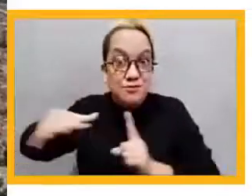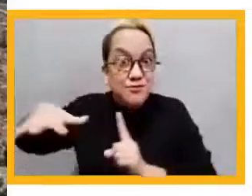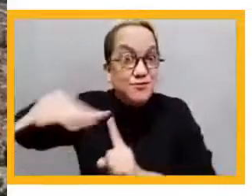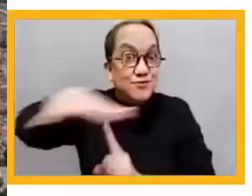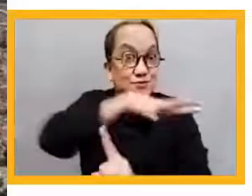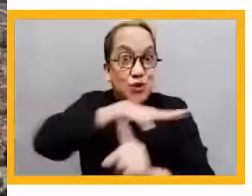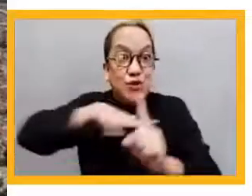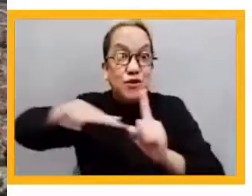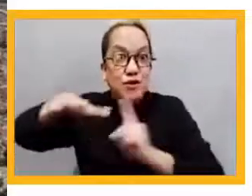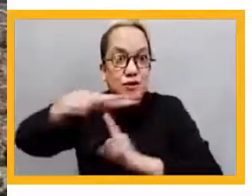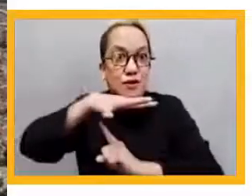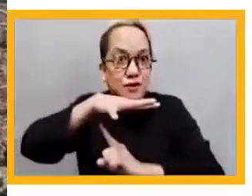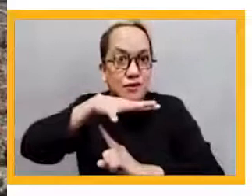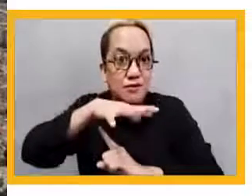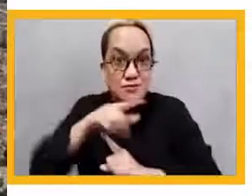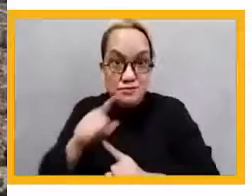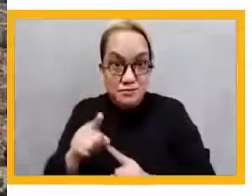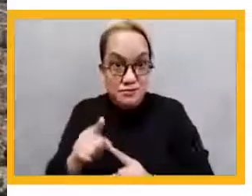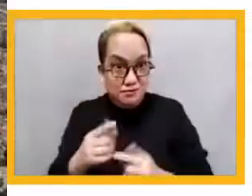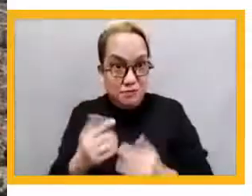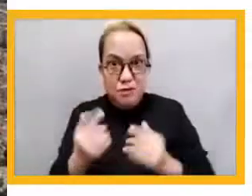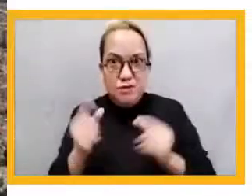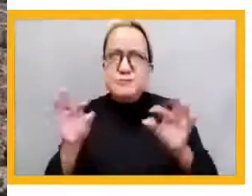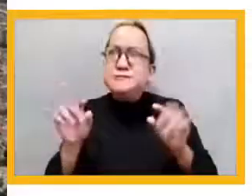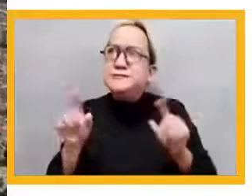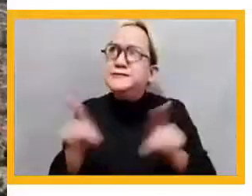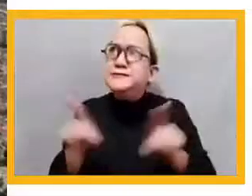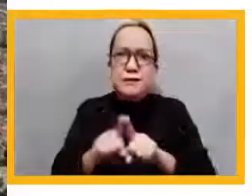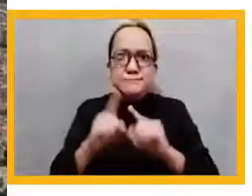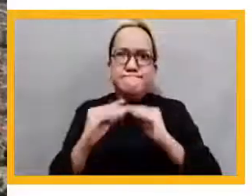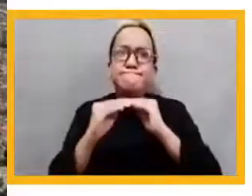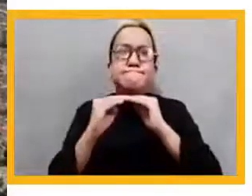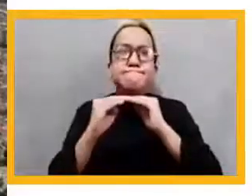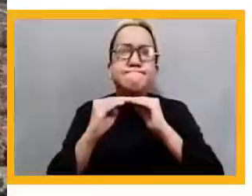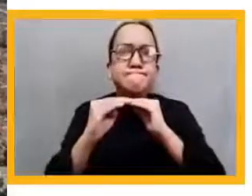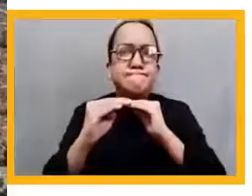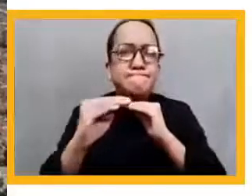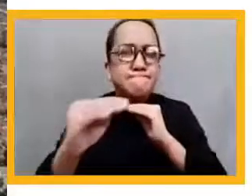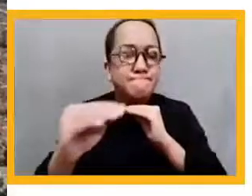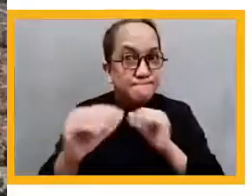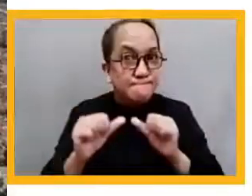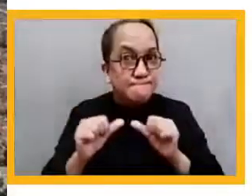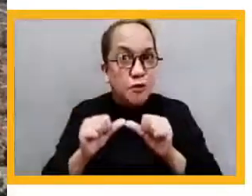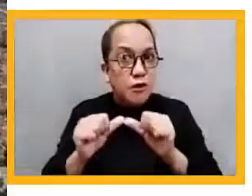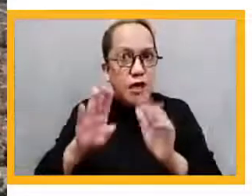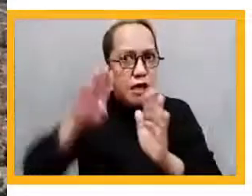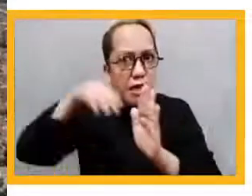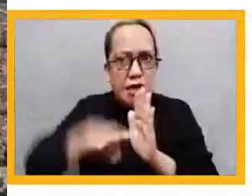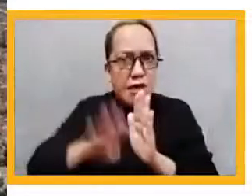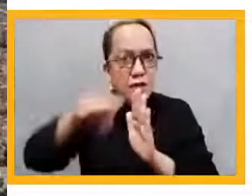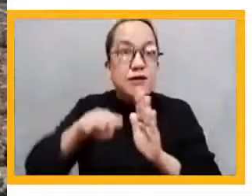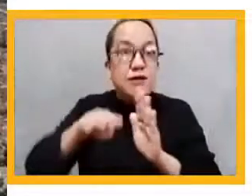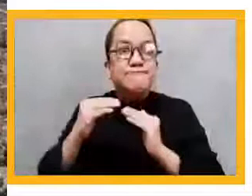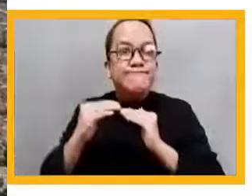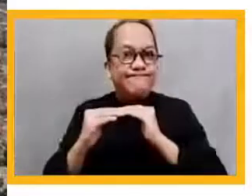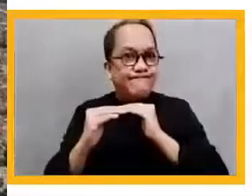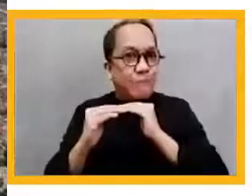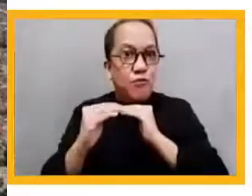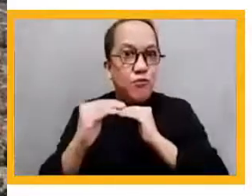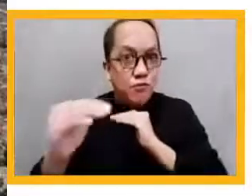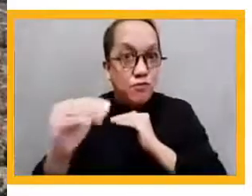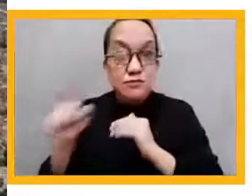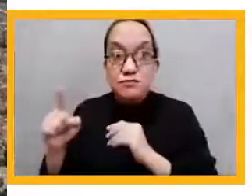The reason for the engagement is that you have to create ownership, especially of the key actors of change,